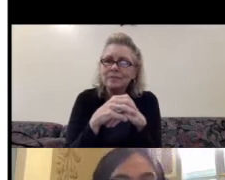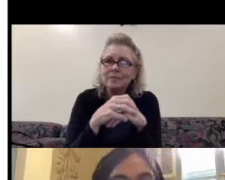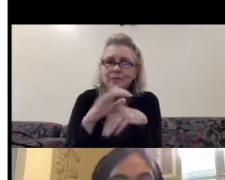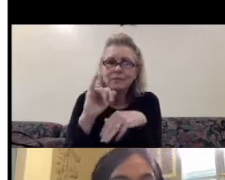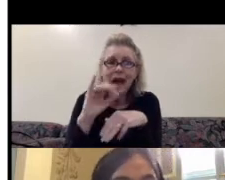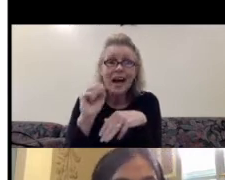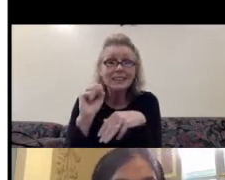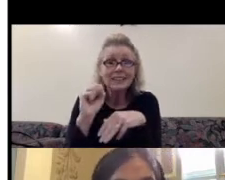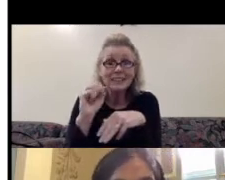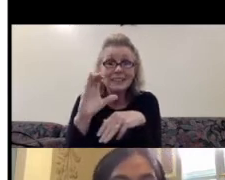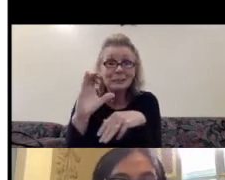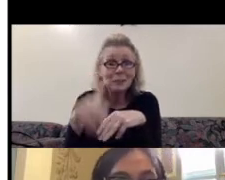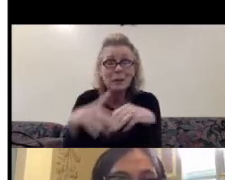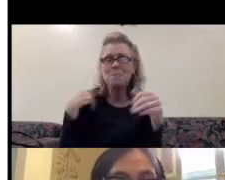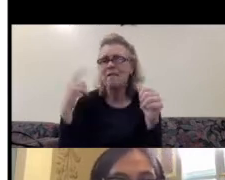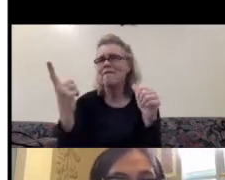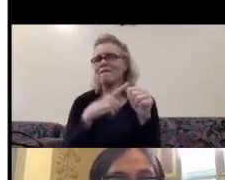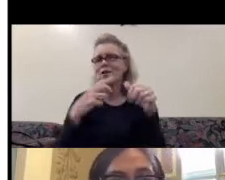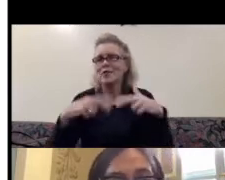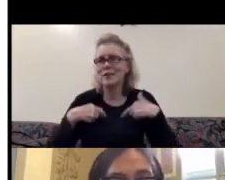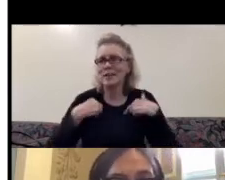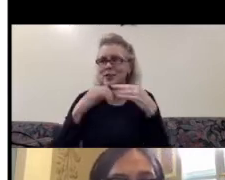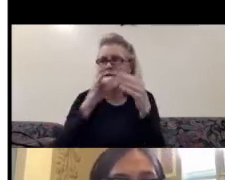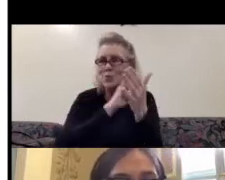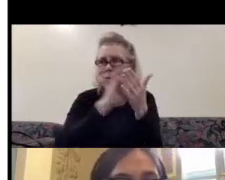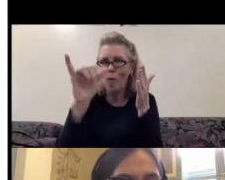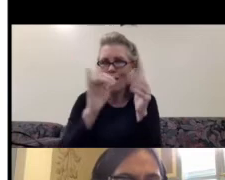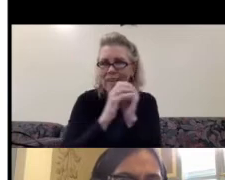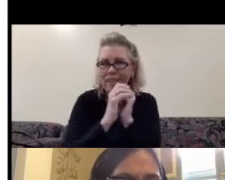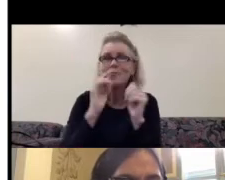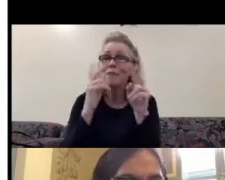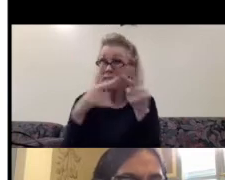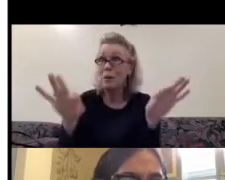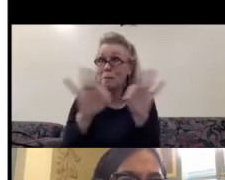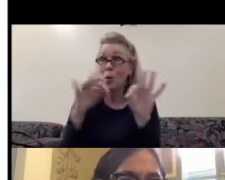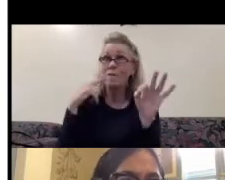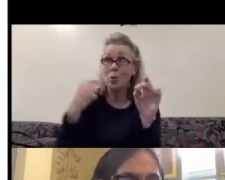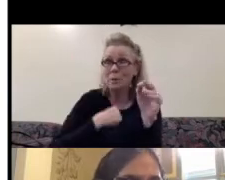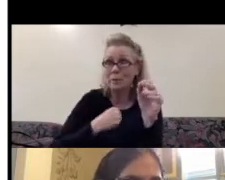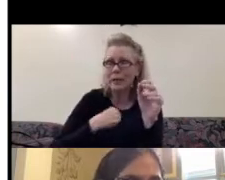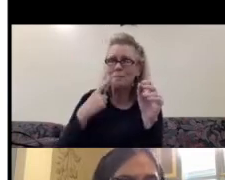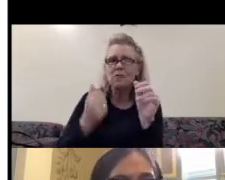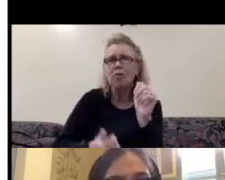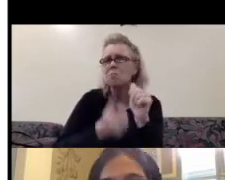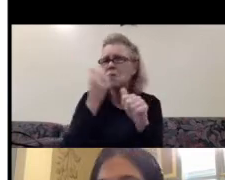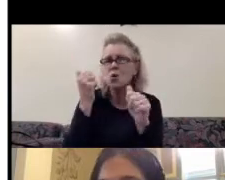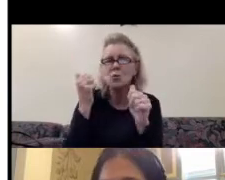ISCP was my first residency in New York. And it was very important for me because it was the most